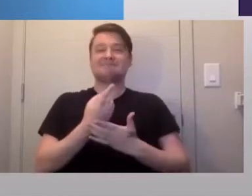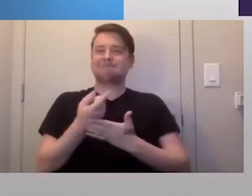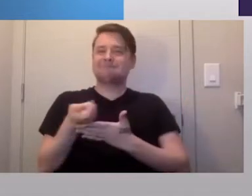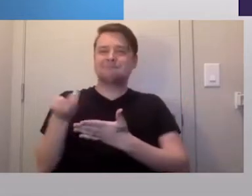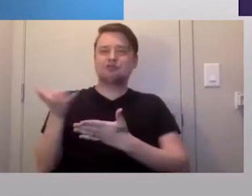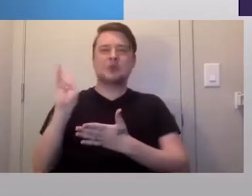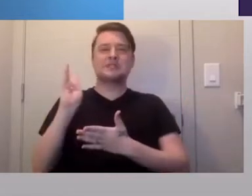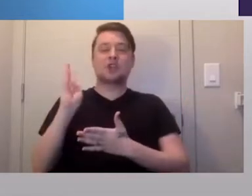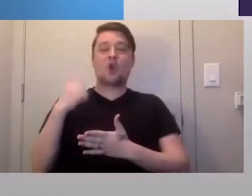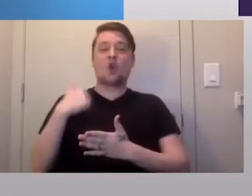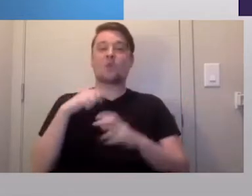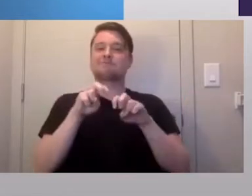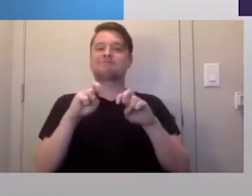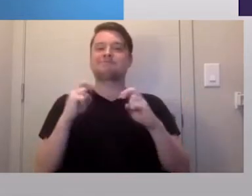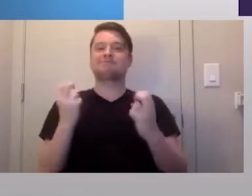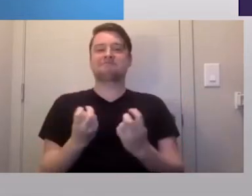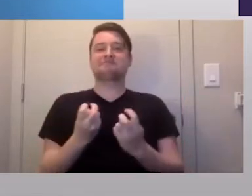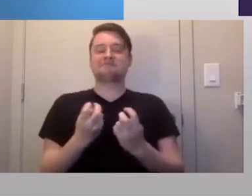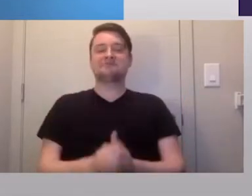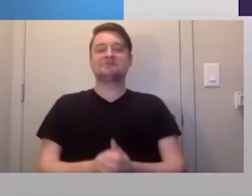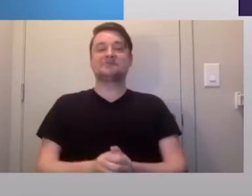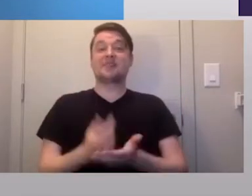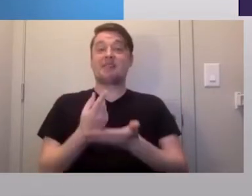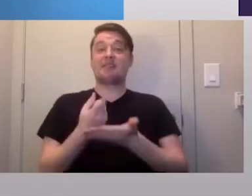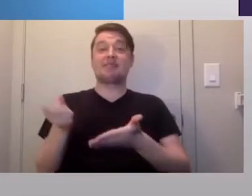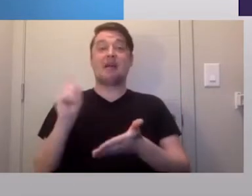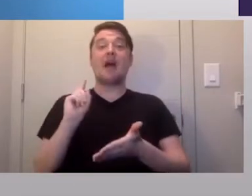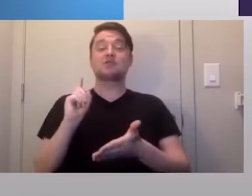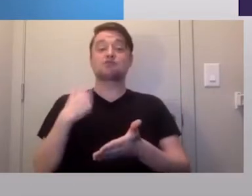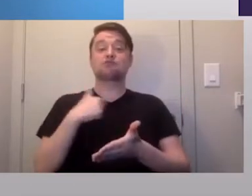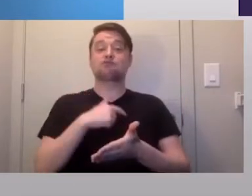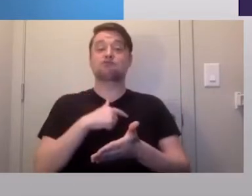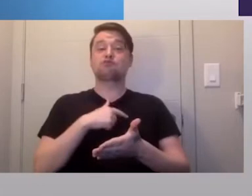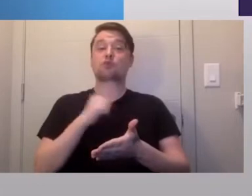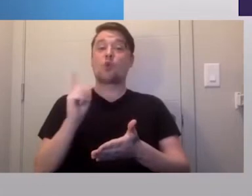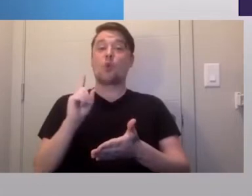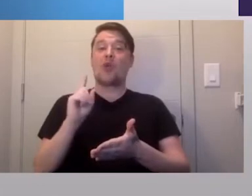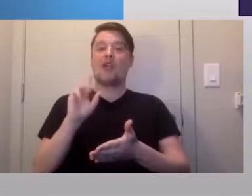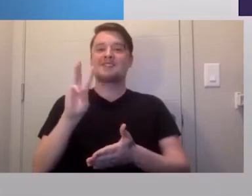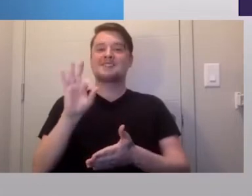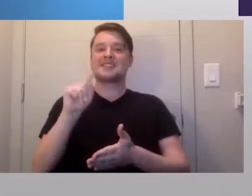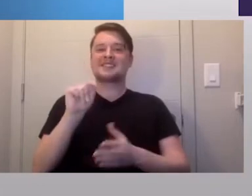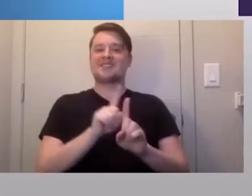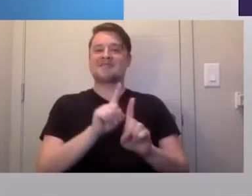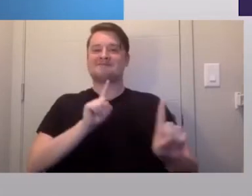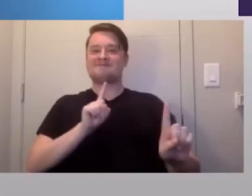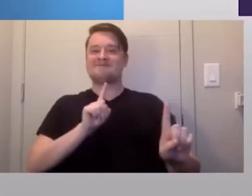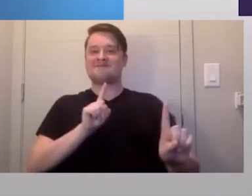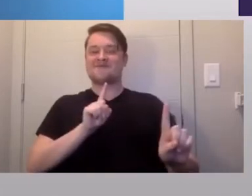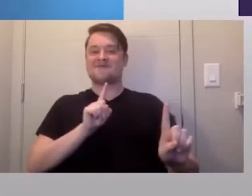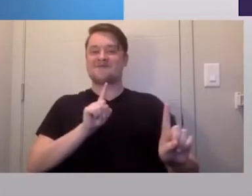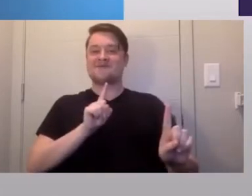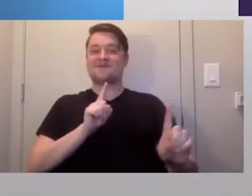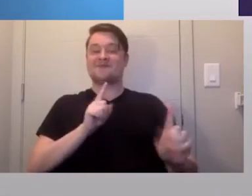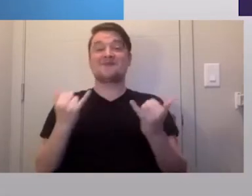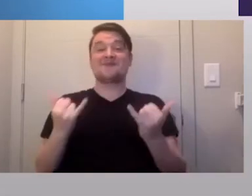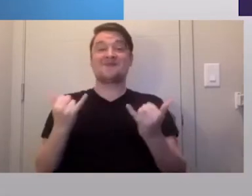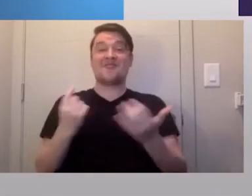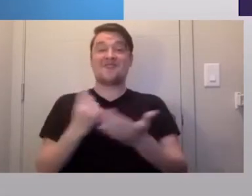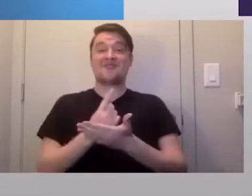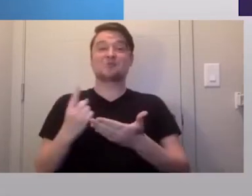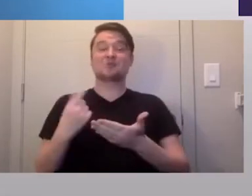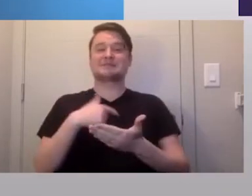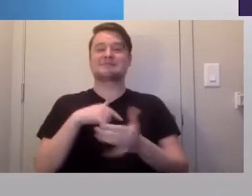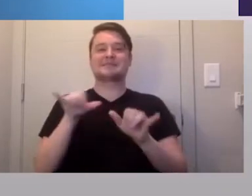next to each other. Last week, we were at a six-foot distance from each other. This week, we are